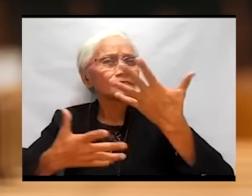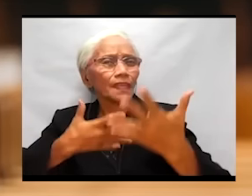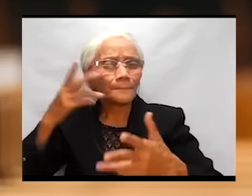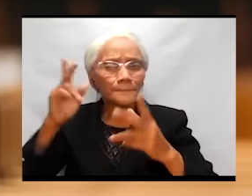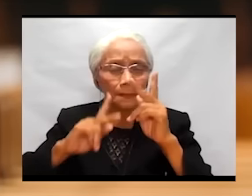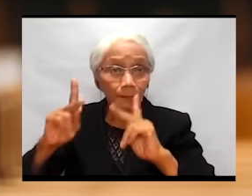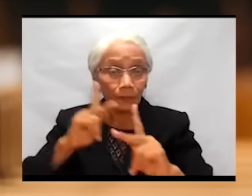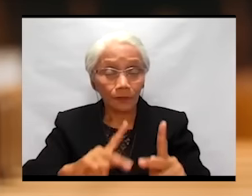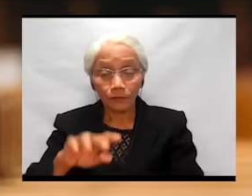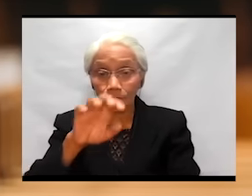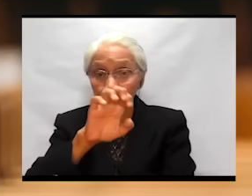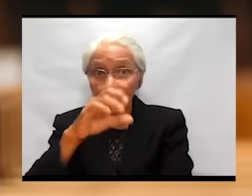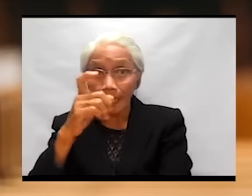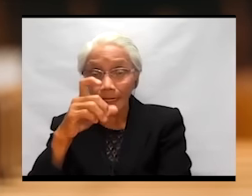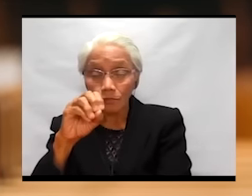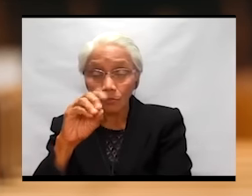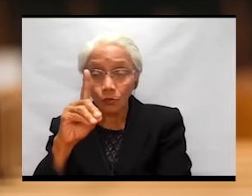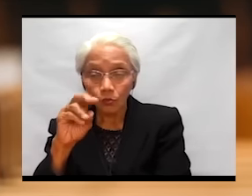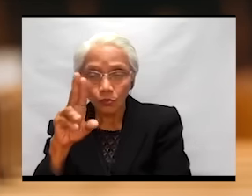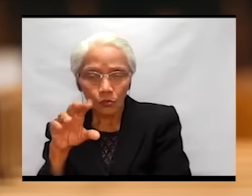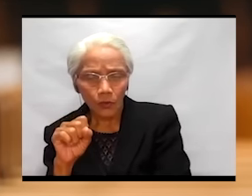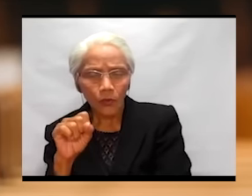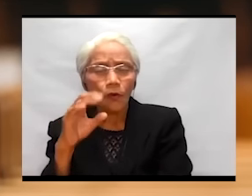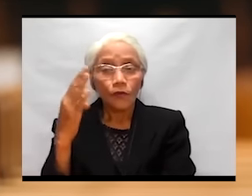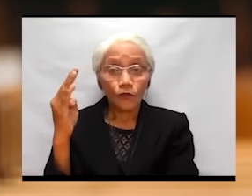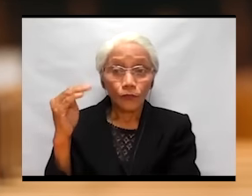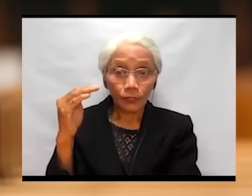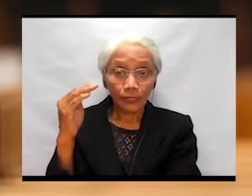verses 11 to 12.